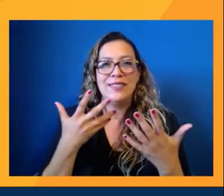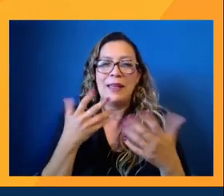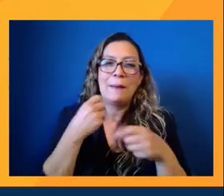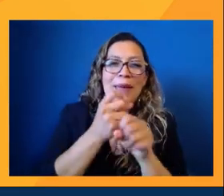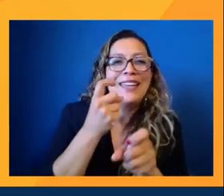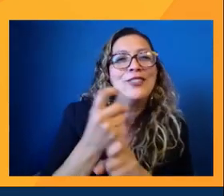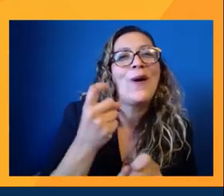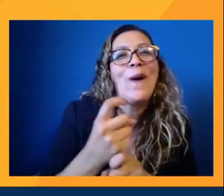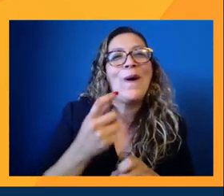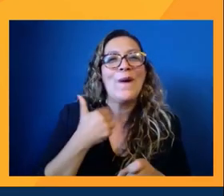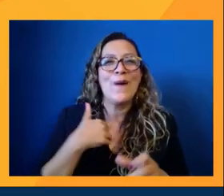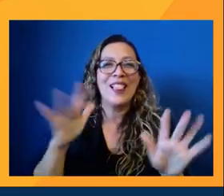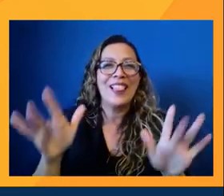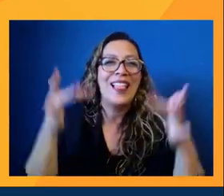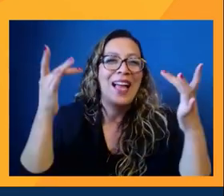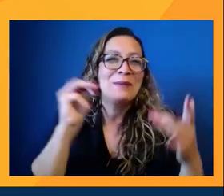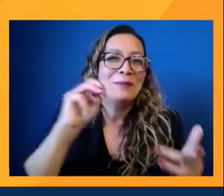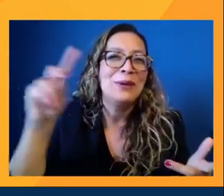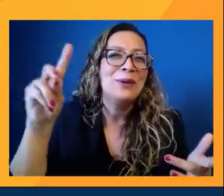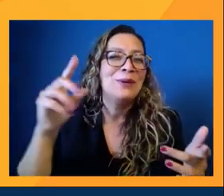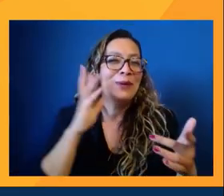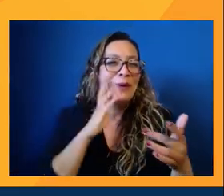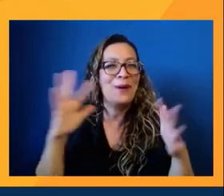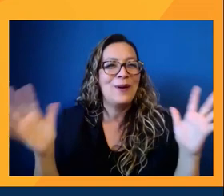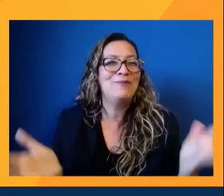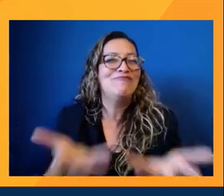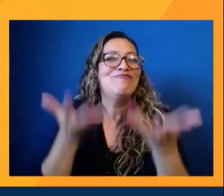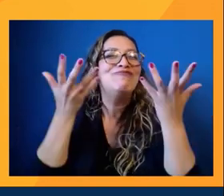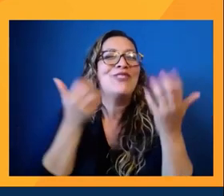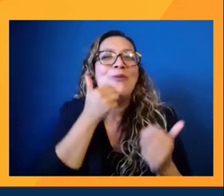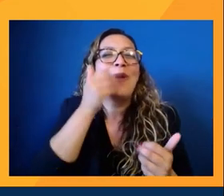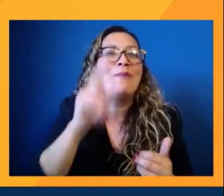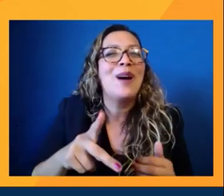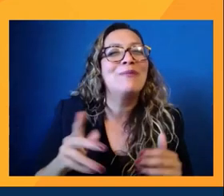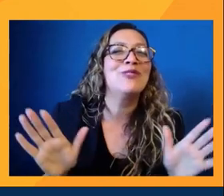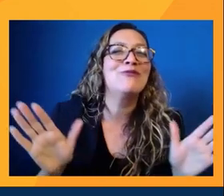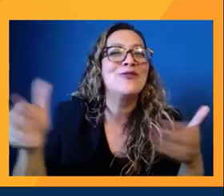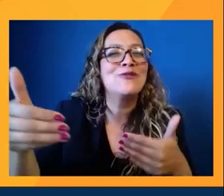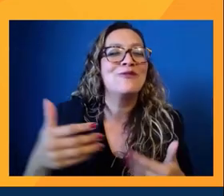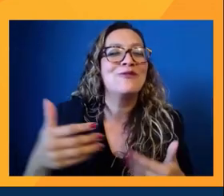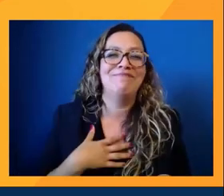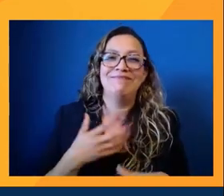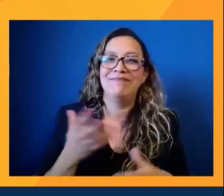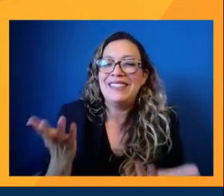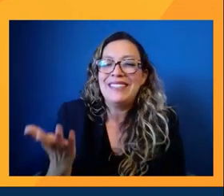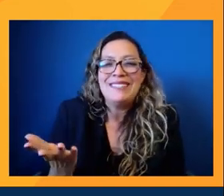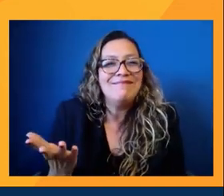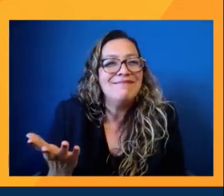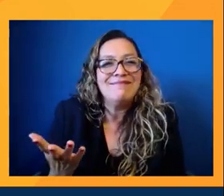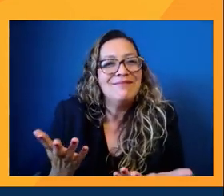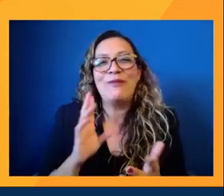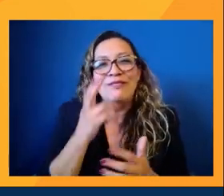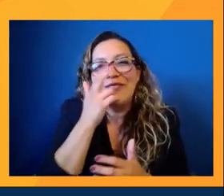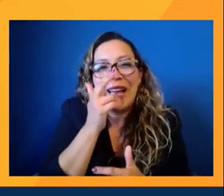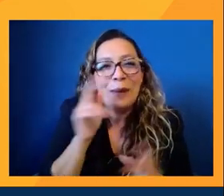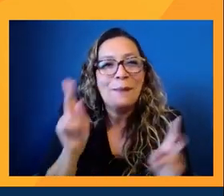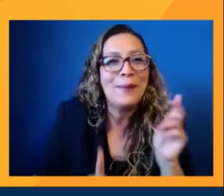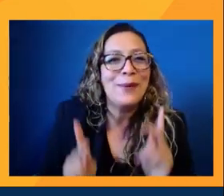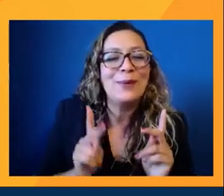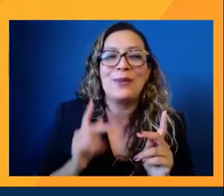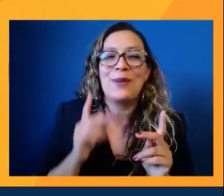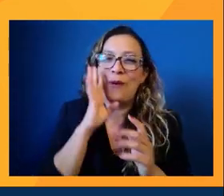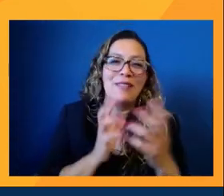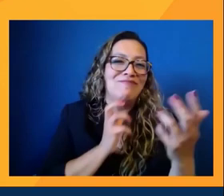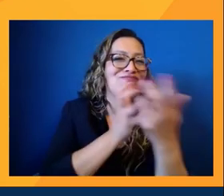are like that kind of a, you know, like culture, we just like, so that will fit anywhere,